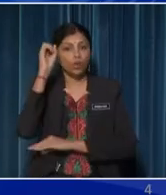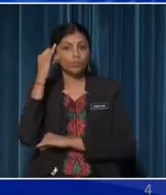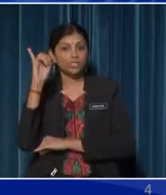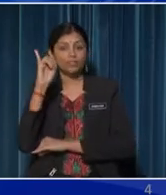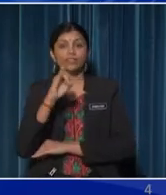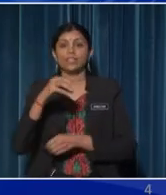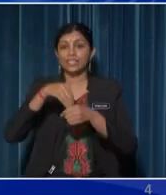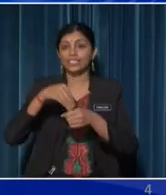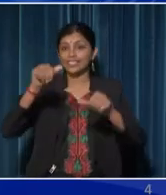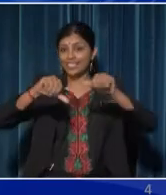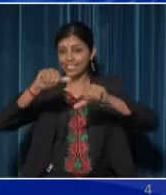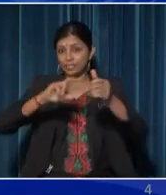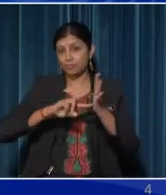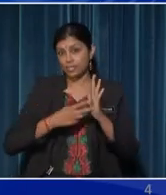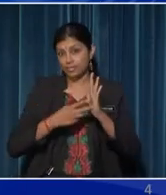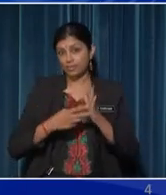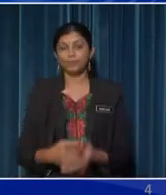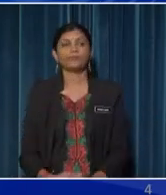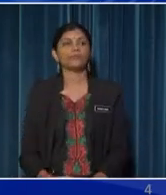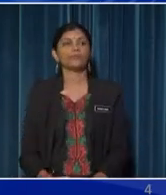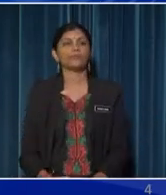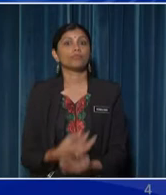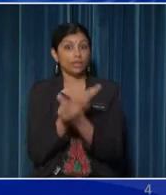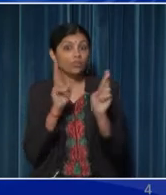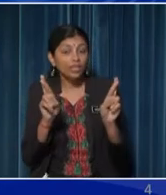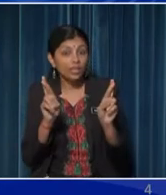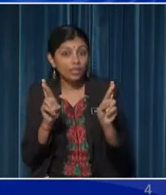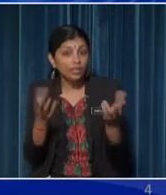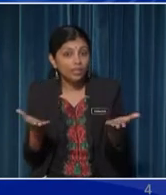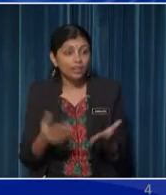in science So, are you ready?